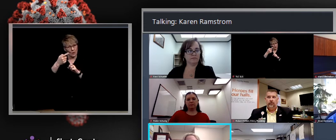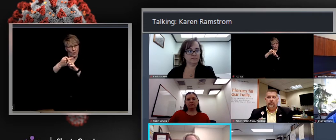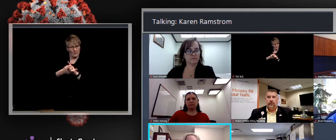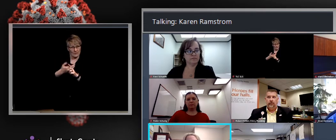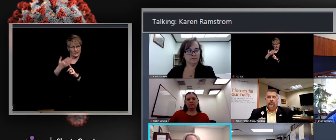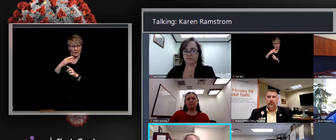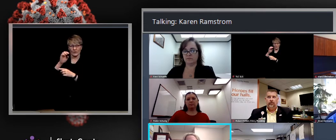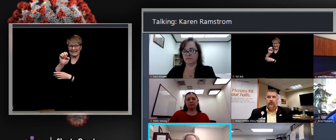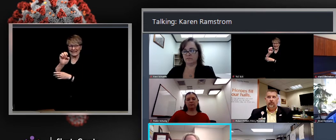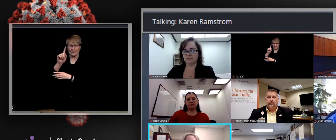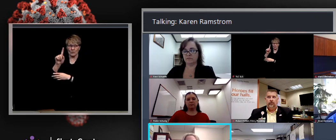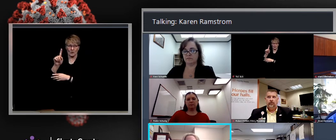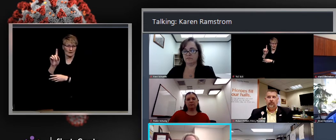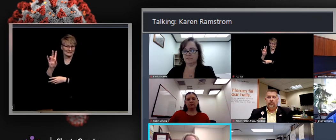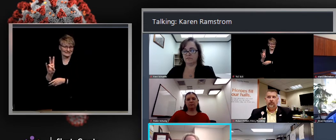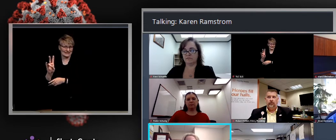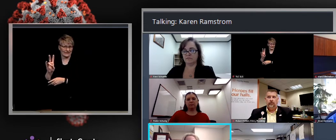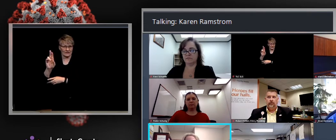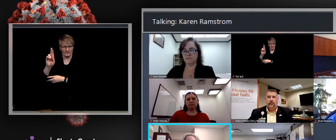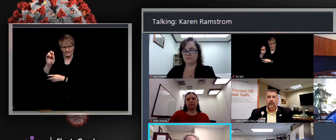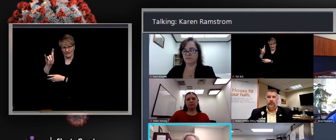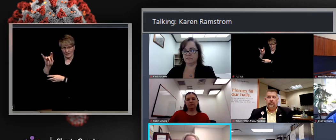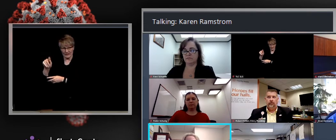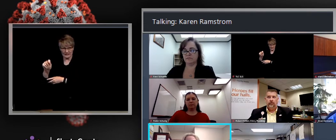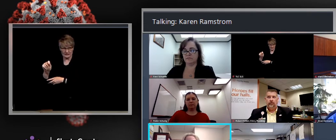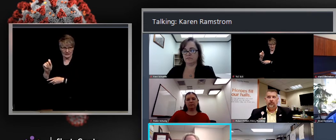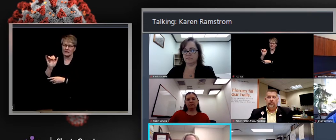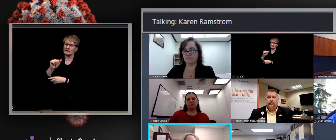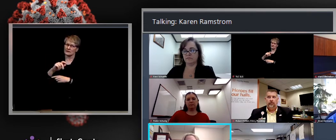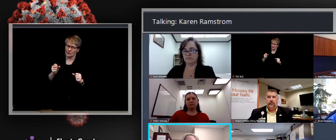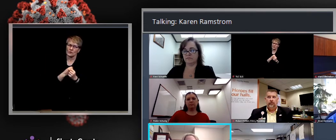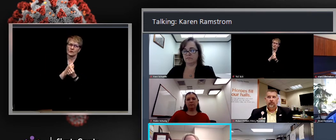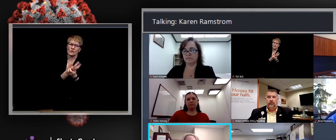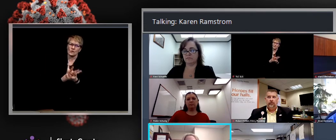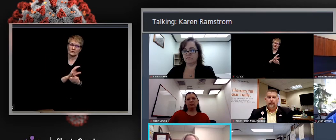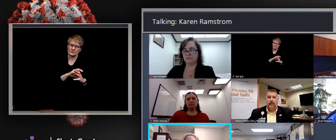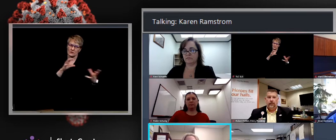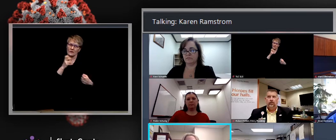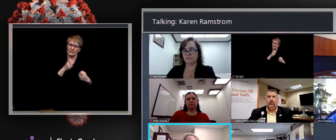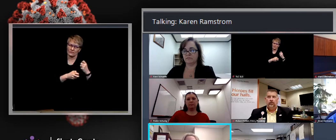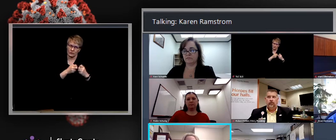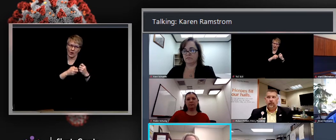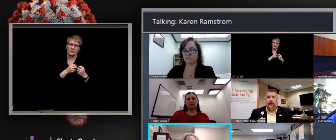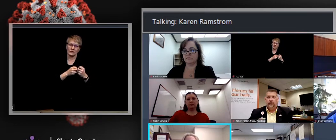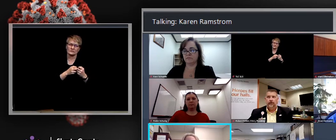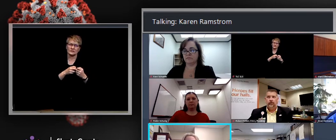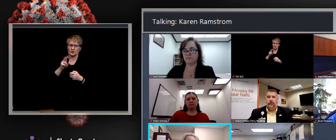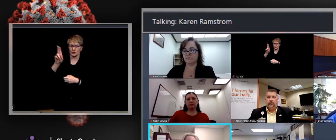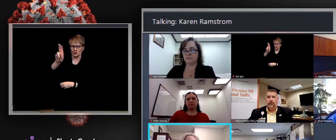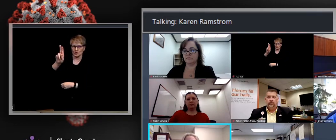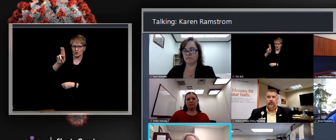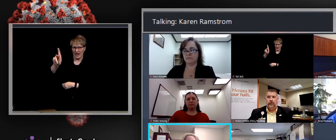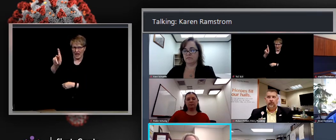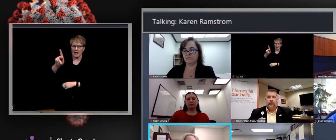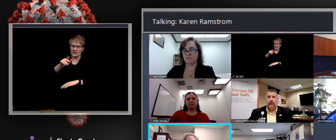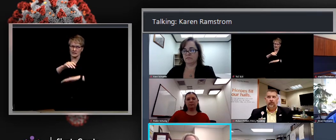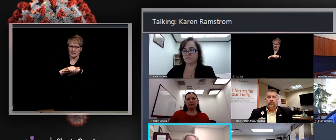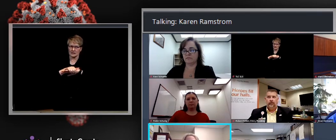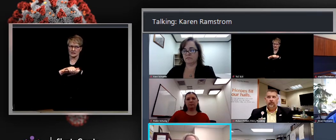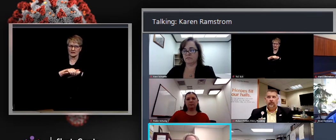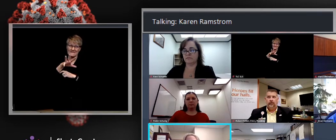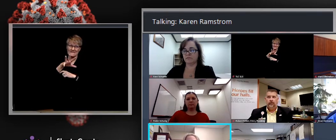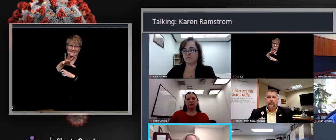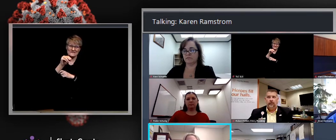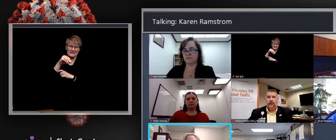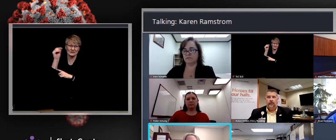.7 variant. That's the one that caused so much issues in the UK. It's more transmissible, about 50% more transmissible. It's thought